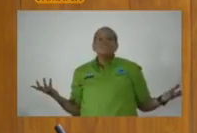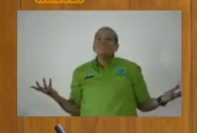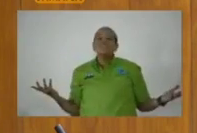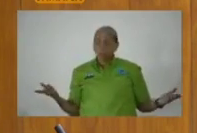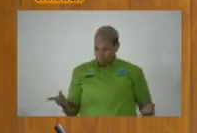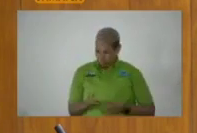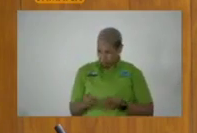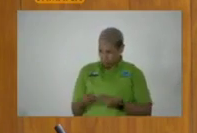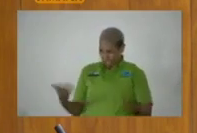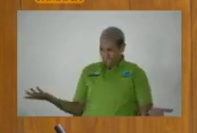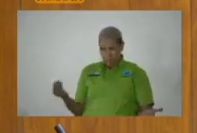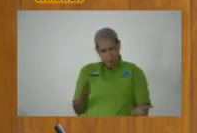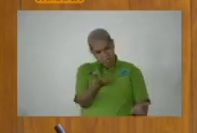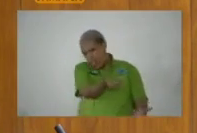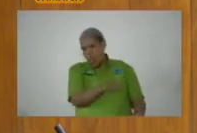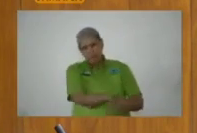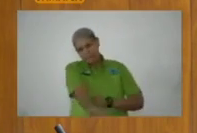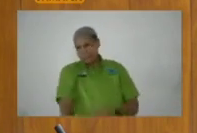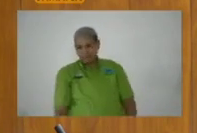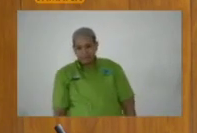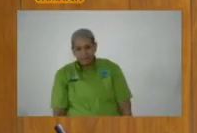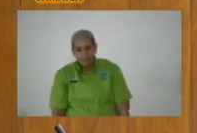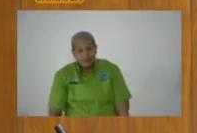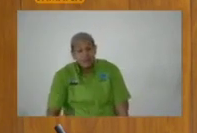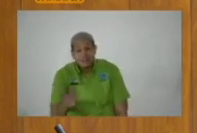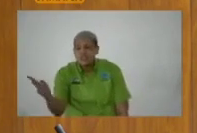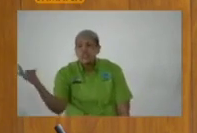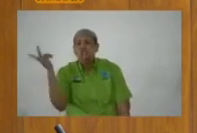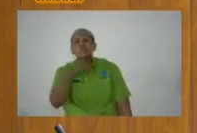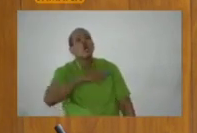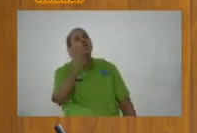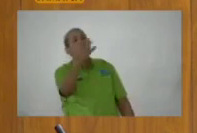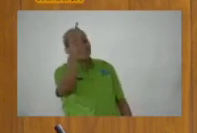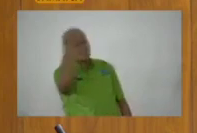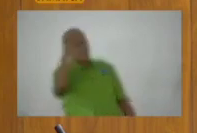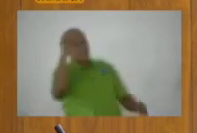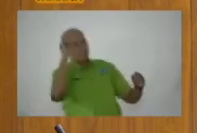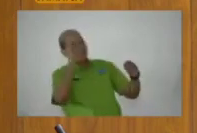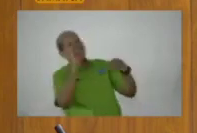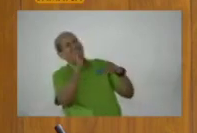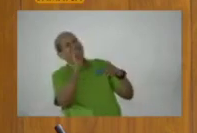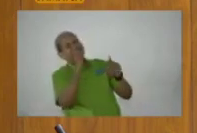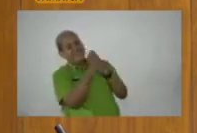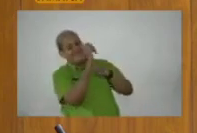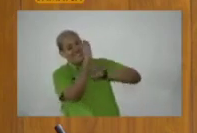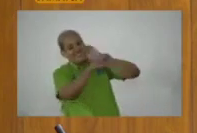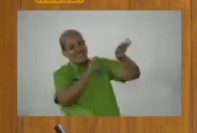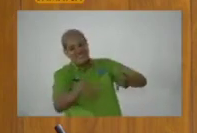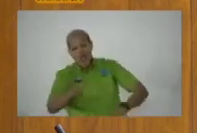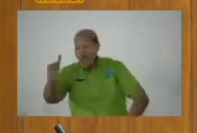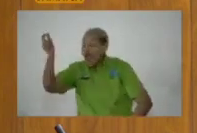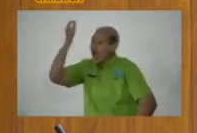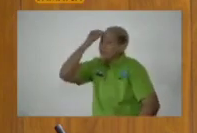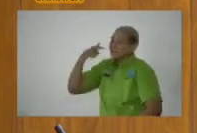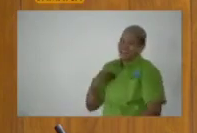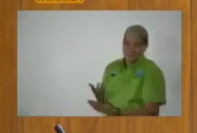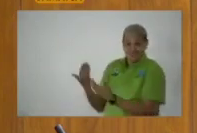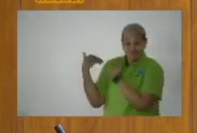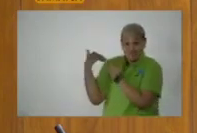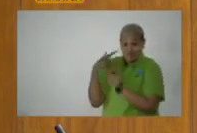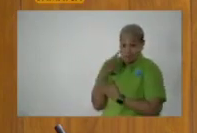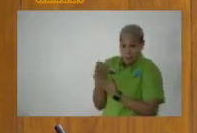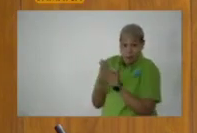Madam Speaker, a government has a responsibility to budget for an election.